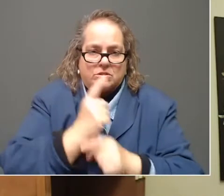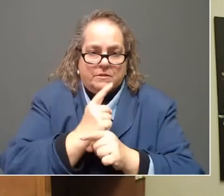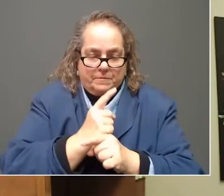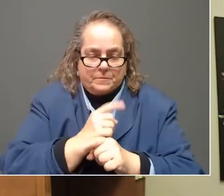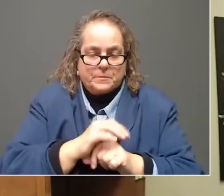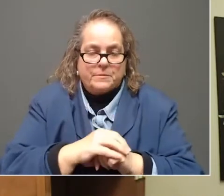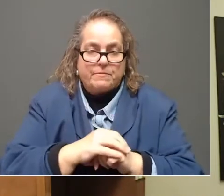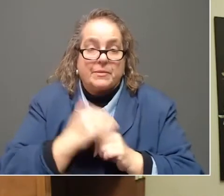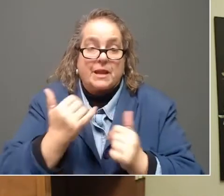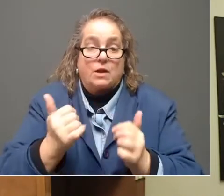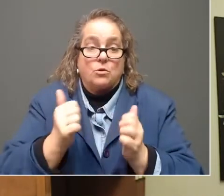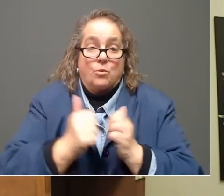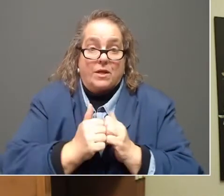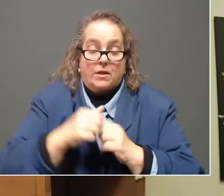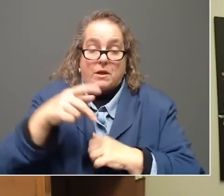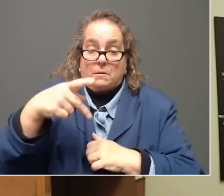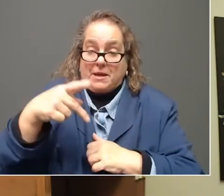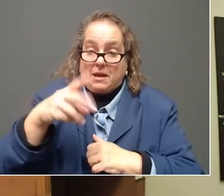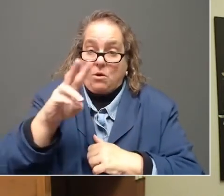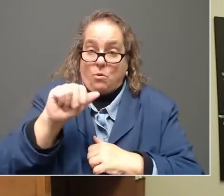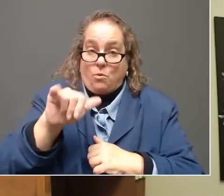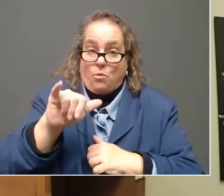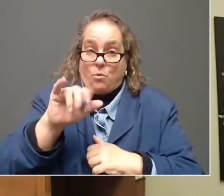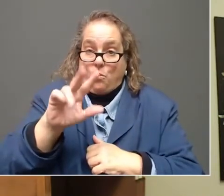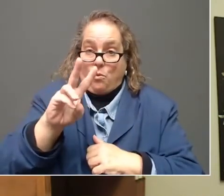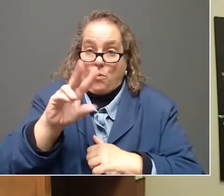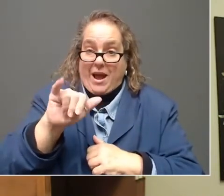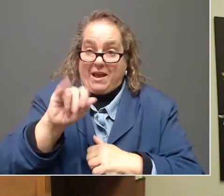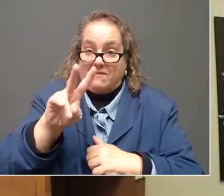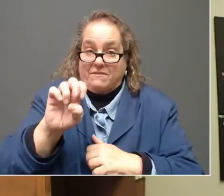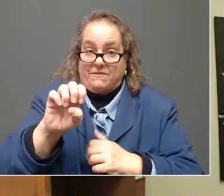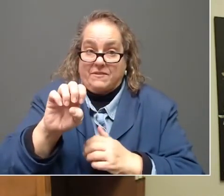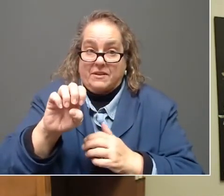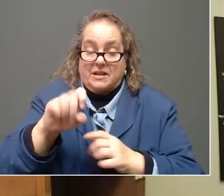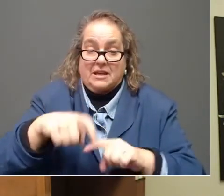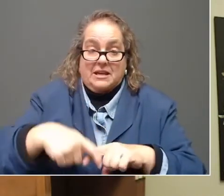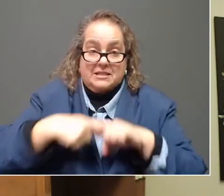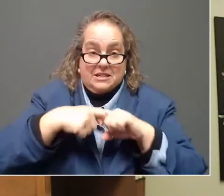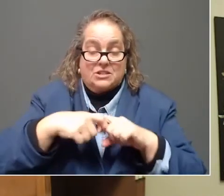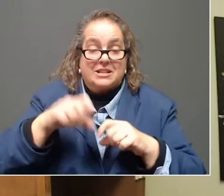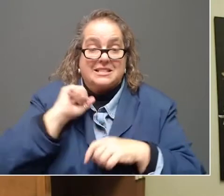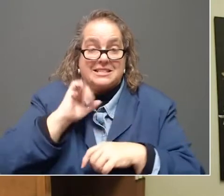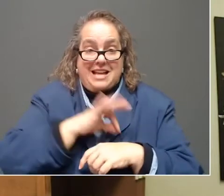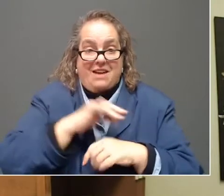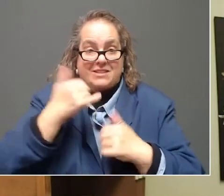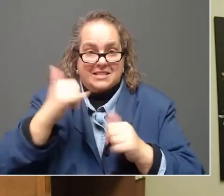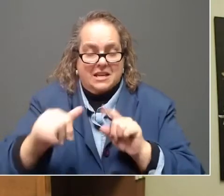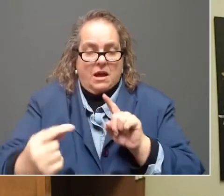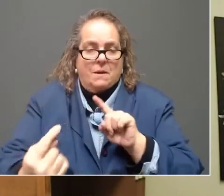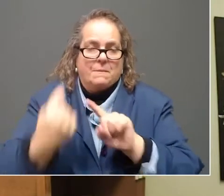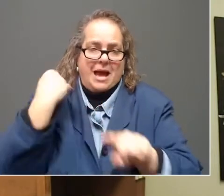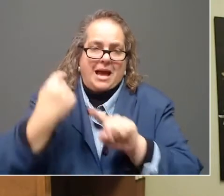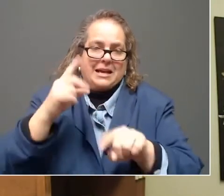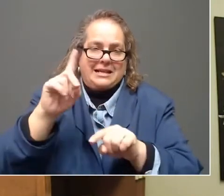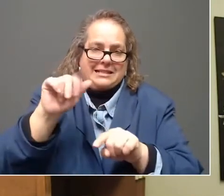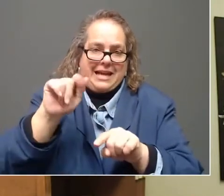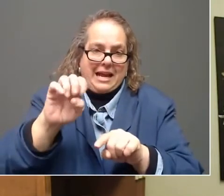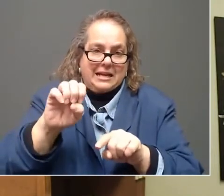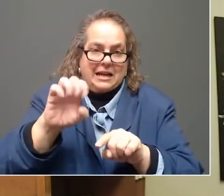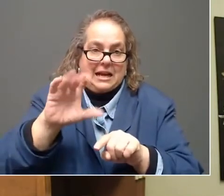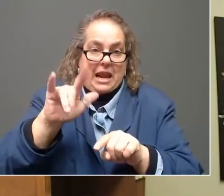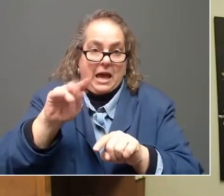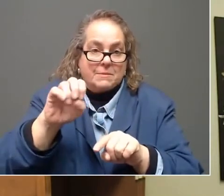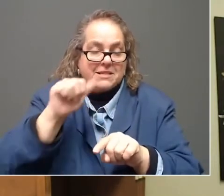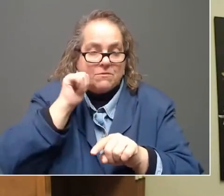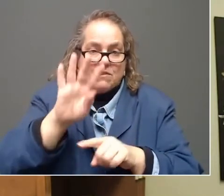the PUA extensions, staff are still batch backdating claims as necessary every 48 hours and pushing